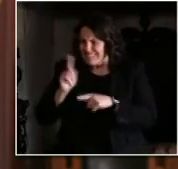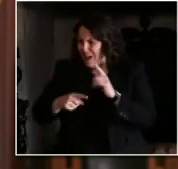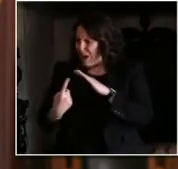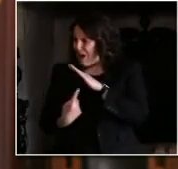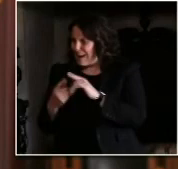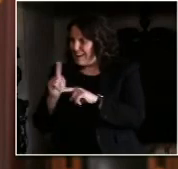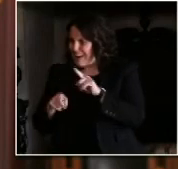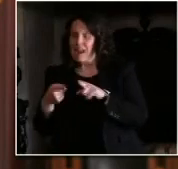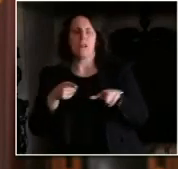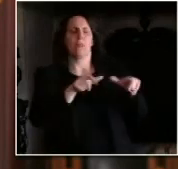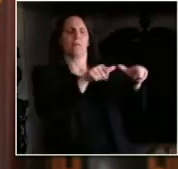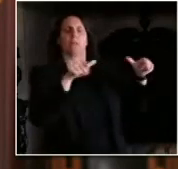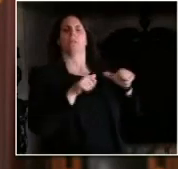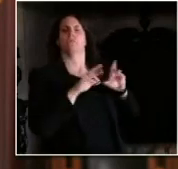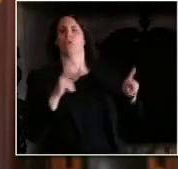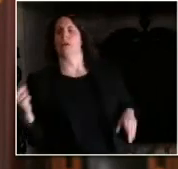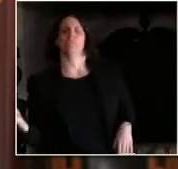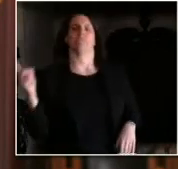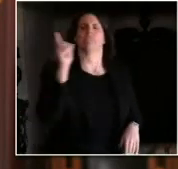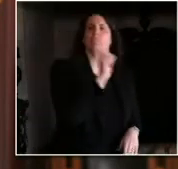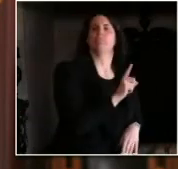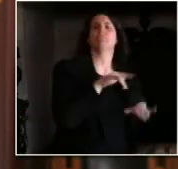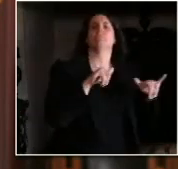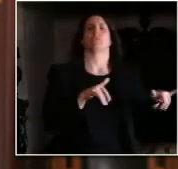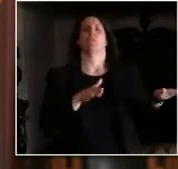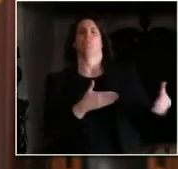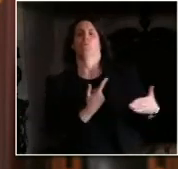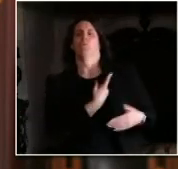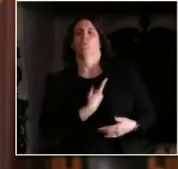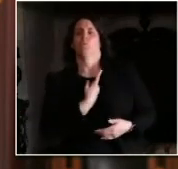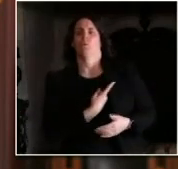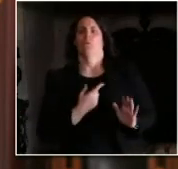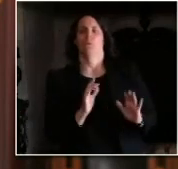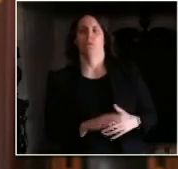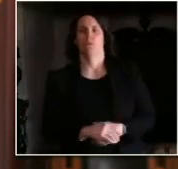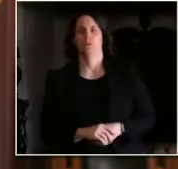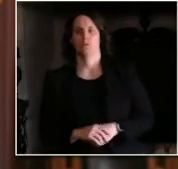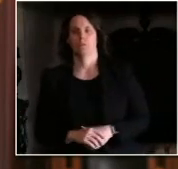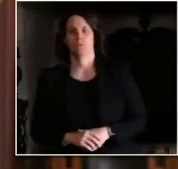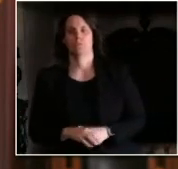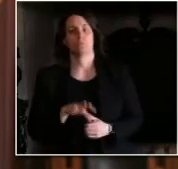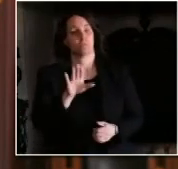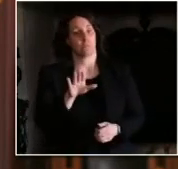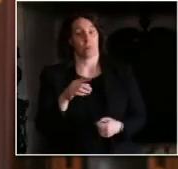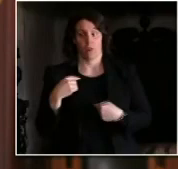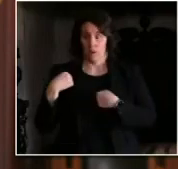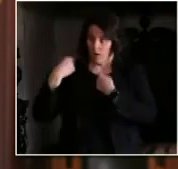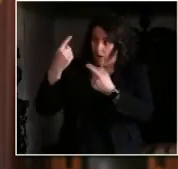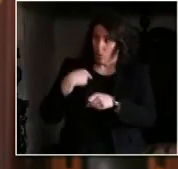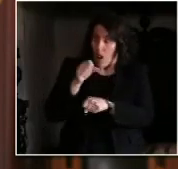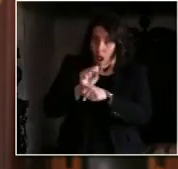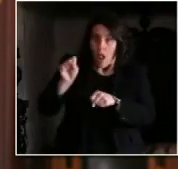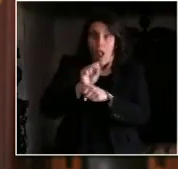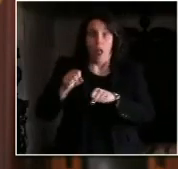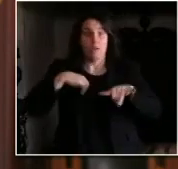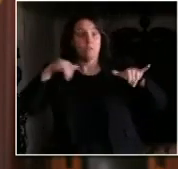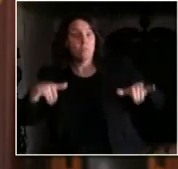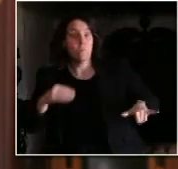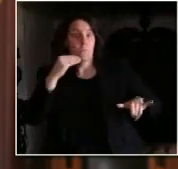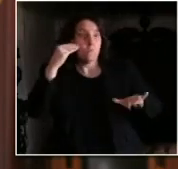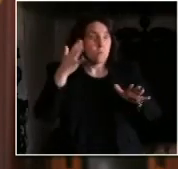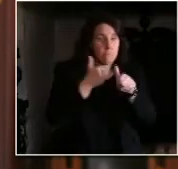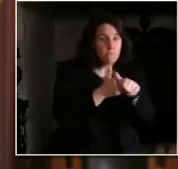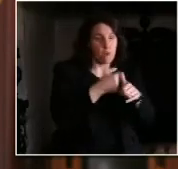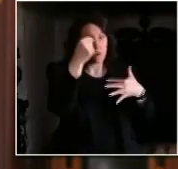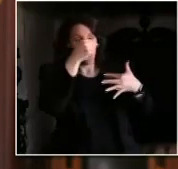cycle of virus transmission through staying safer at home, is working, which means we know what we must continue to do. The bottom